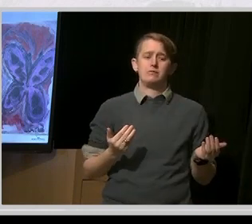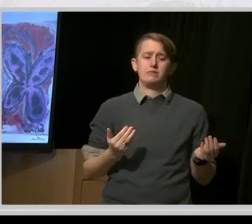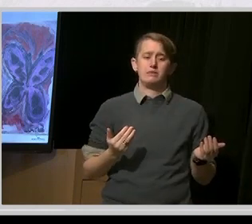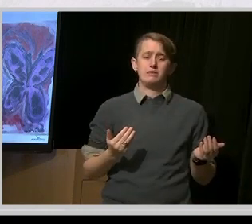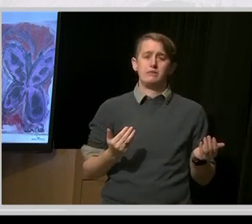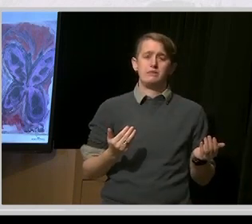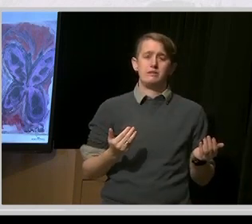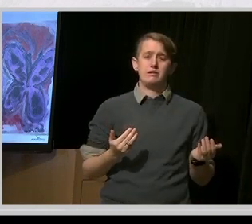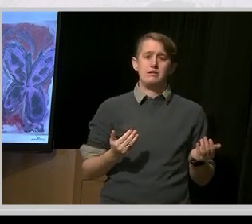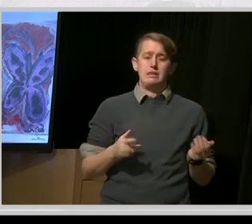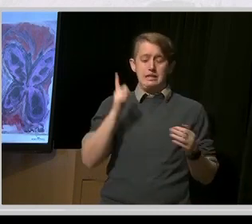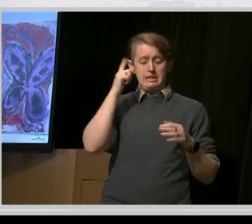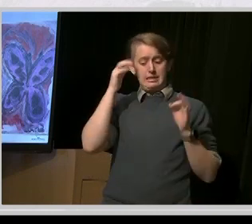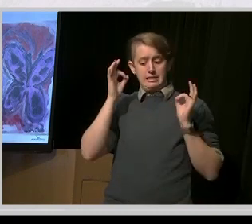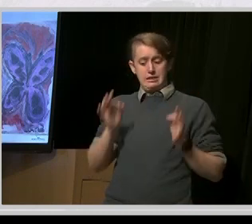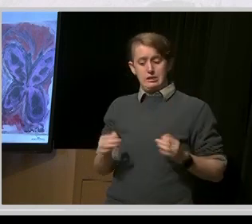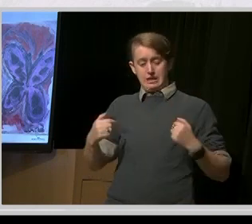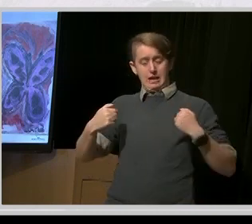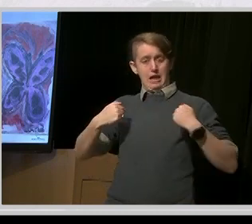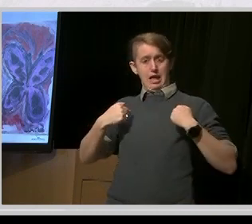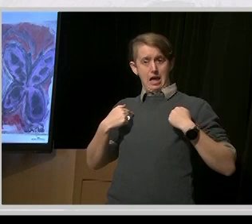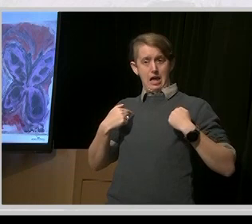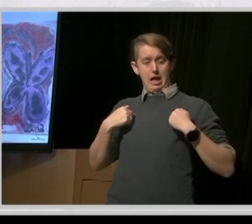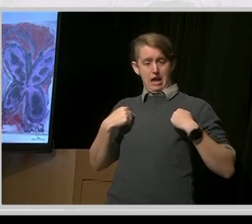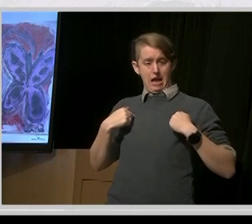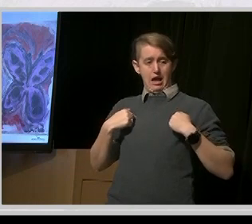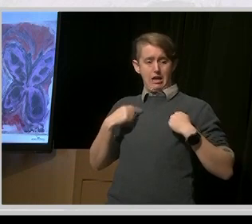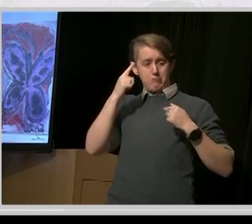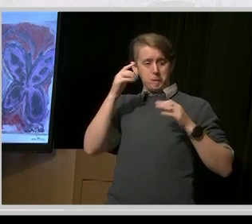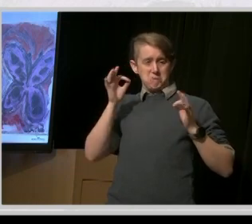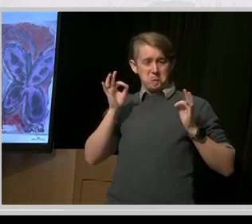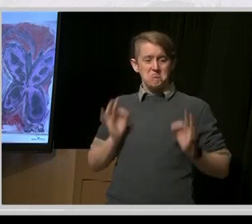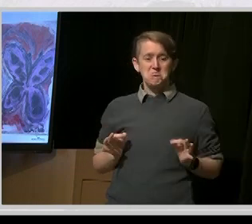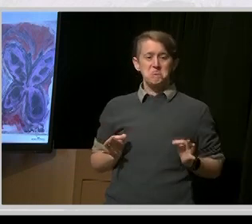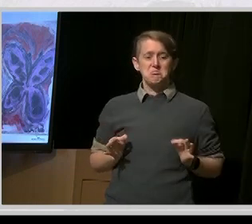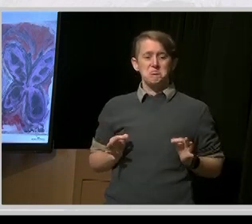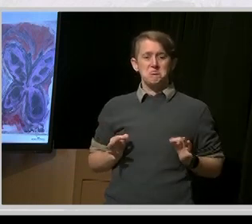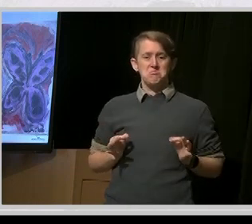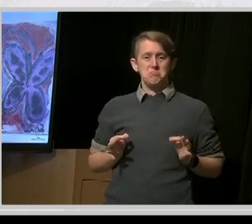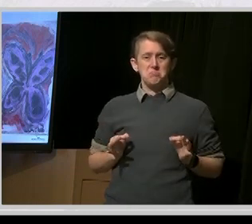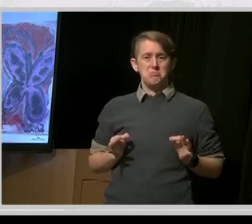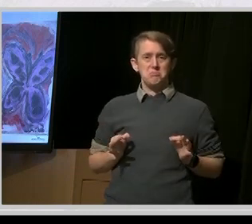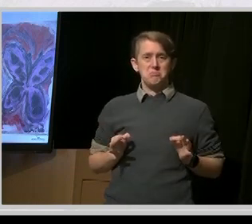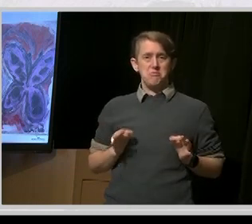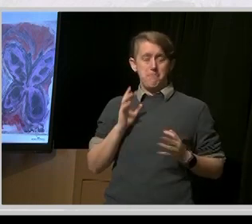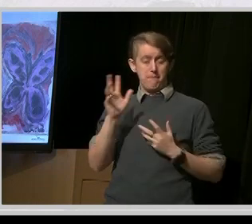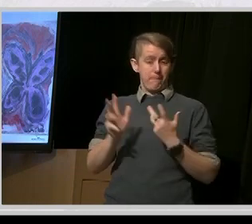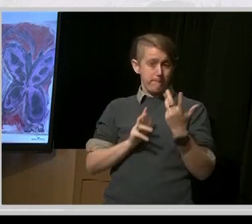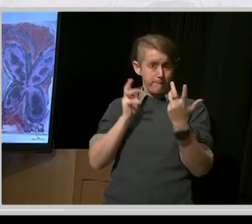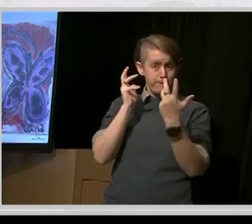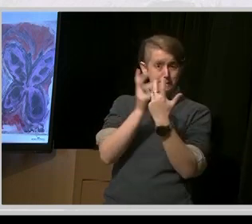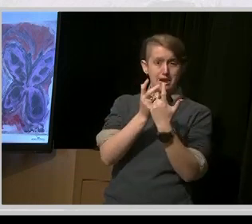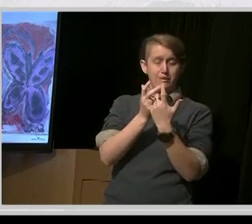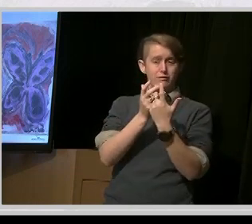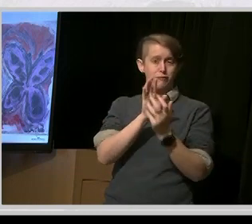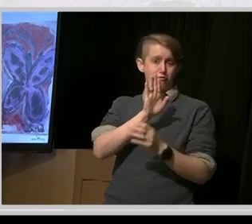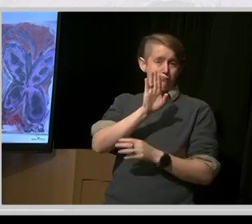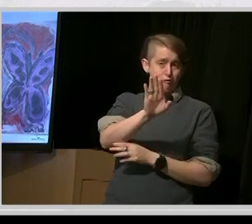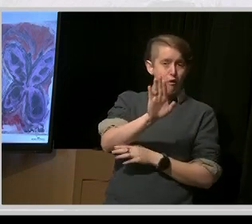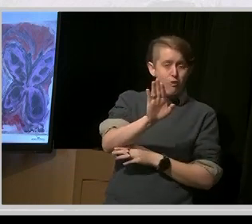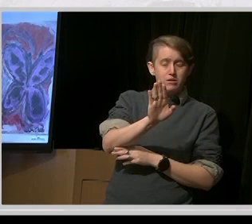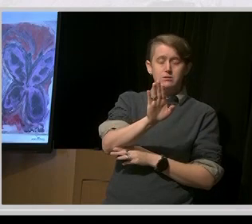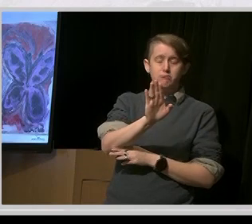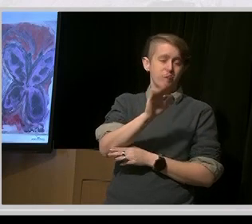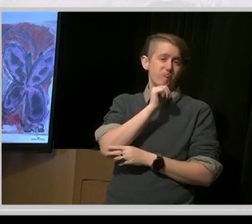may not be the same as what you would make,